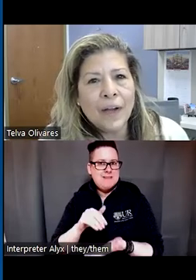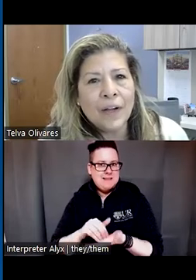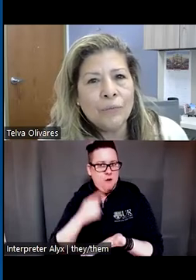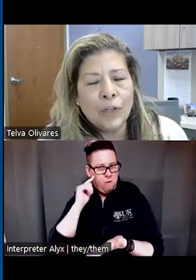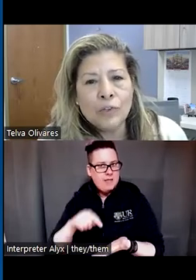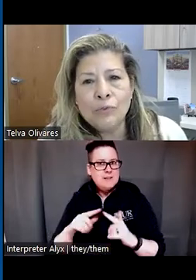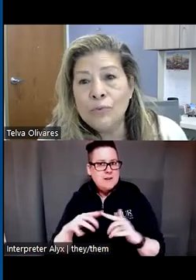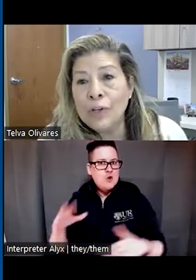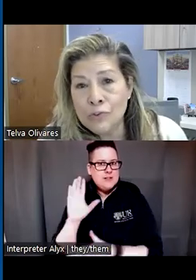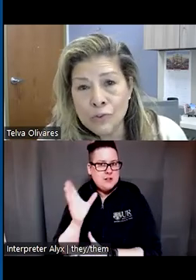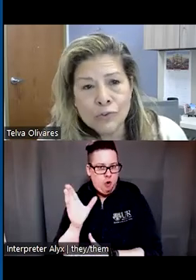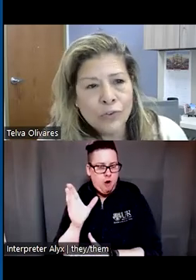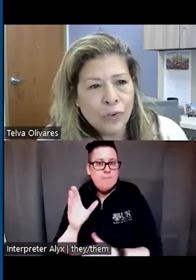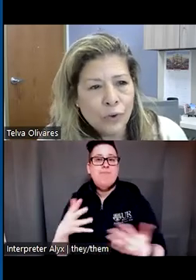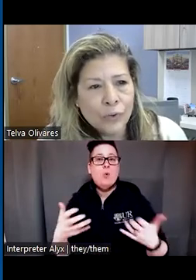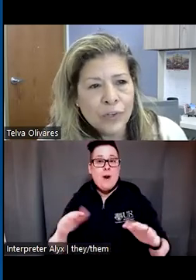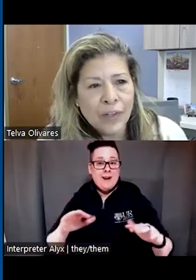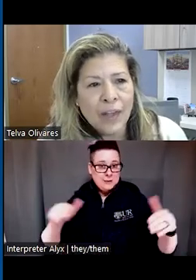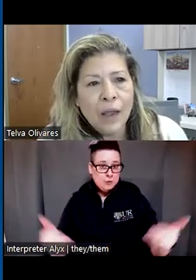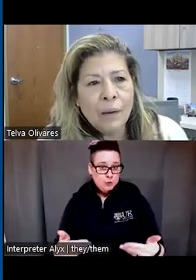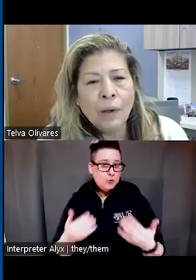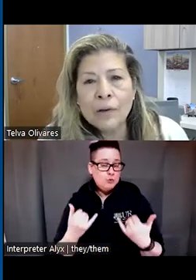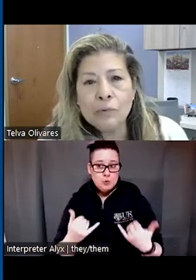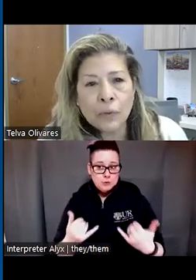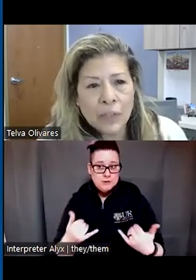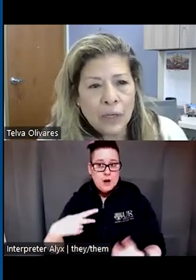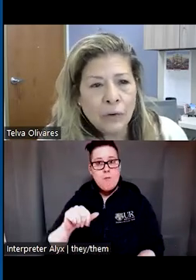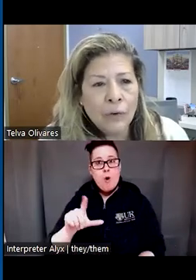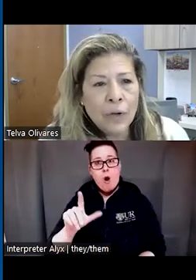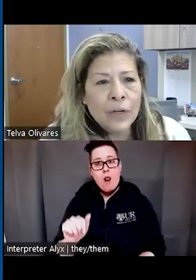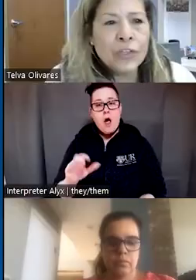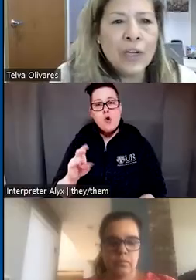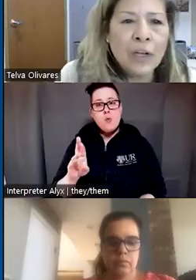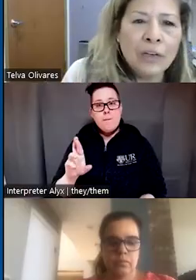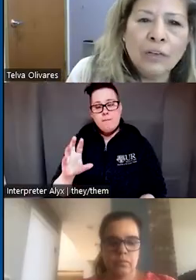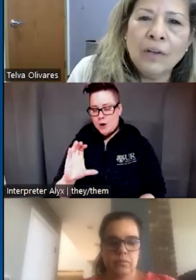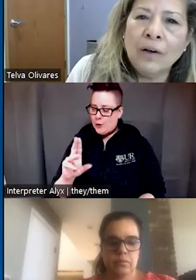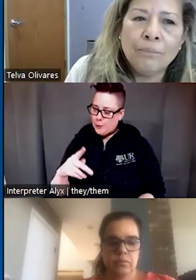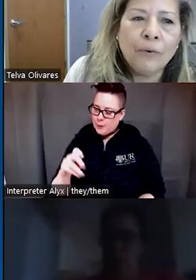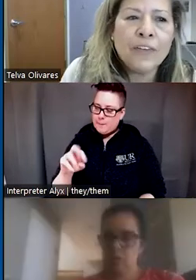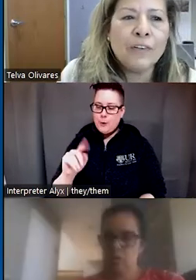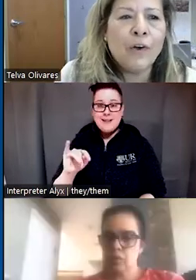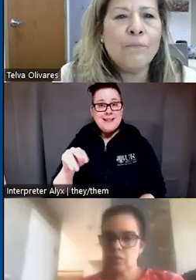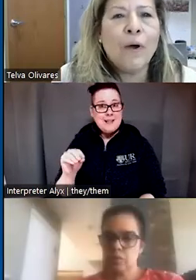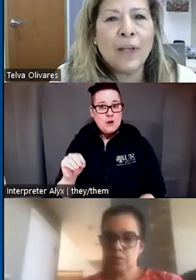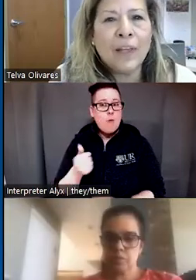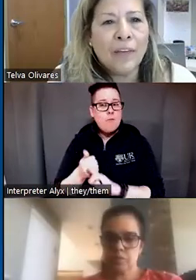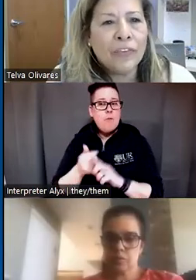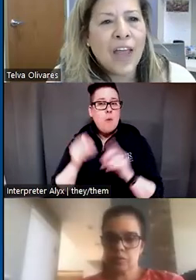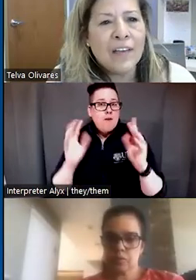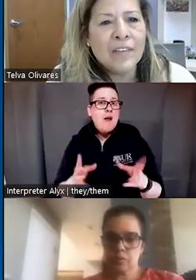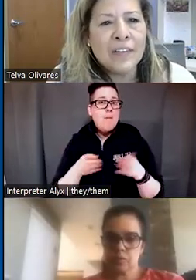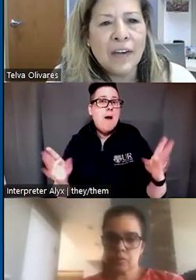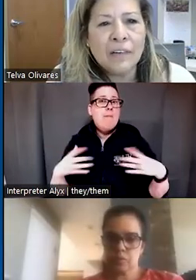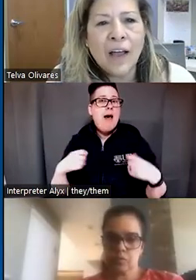I want to introduce to you today Paula Cupertino. She is a professor of public